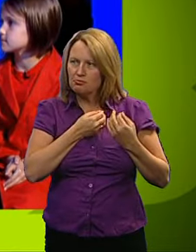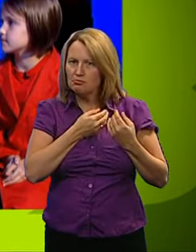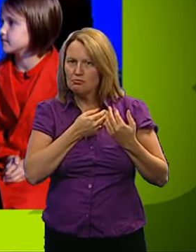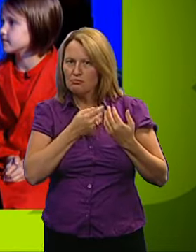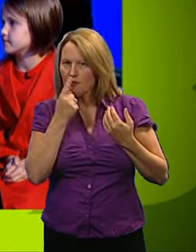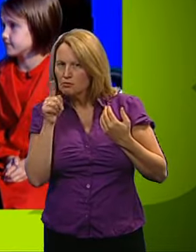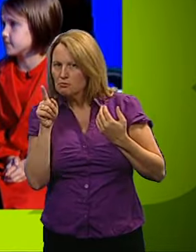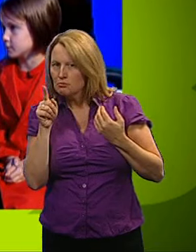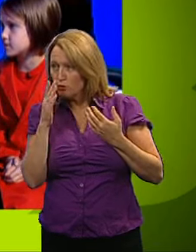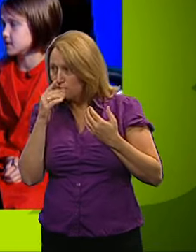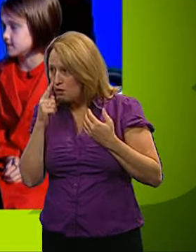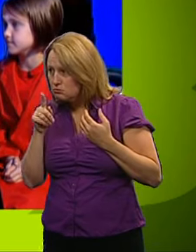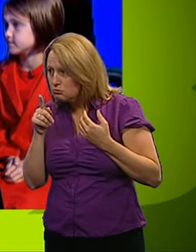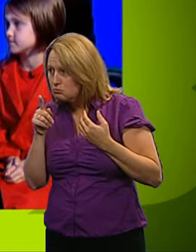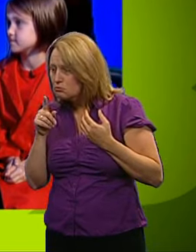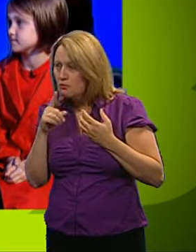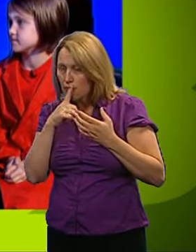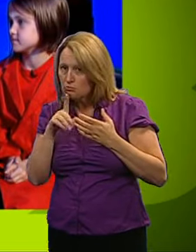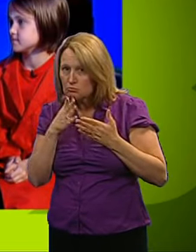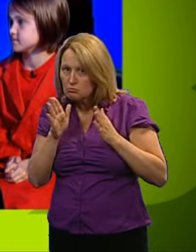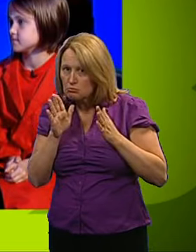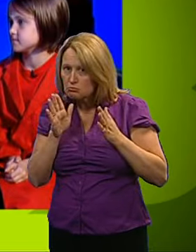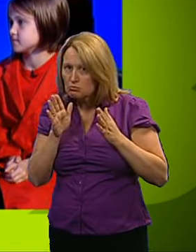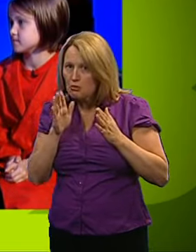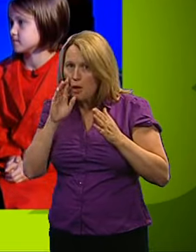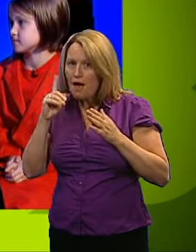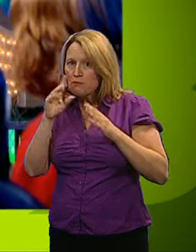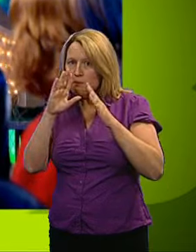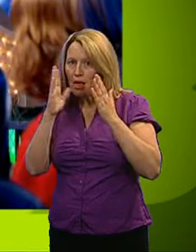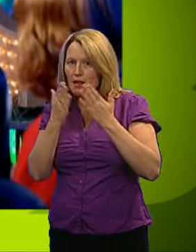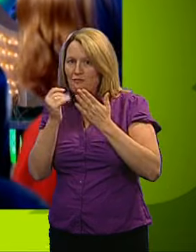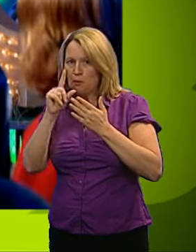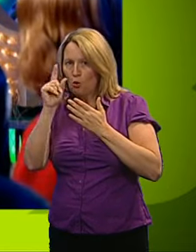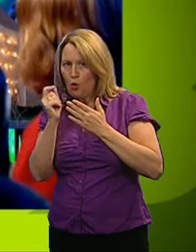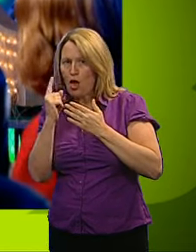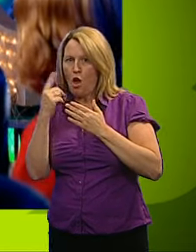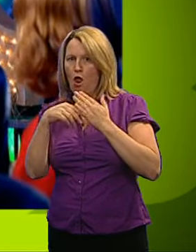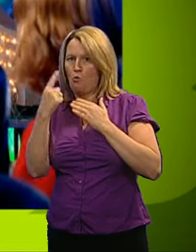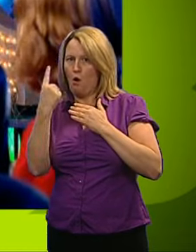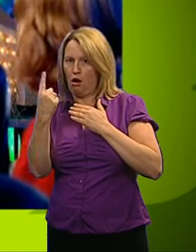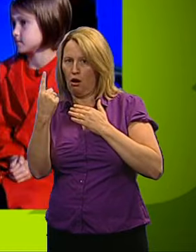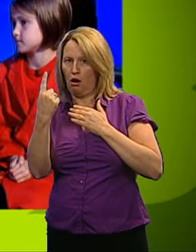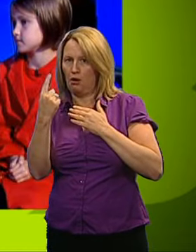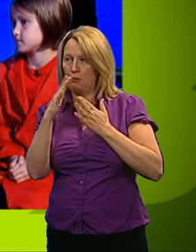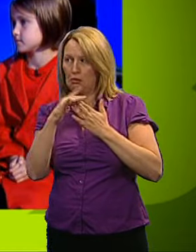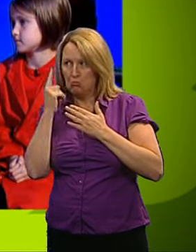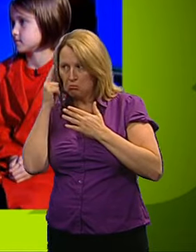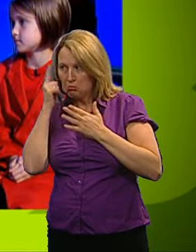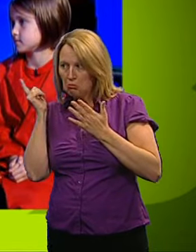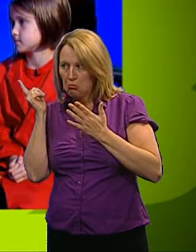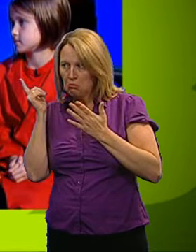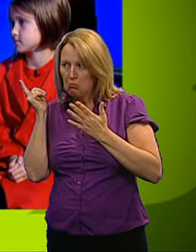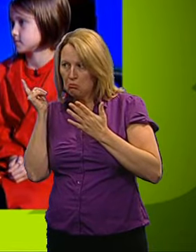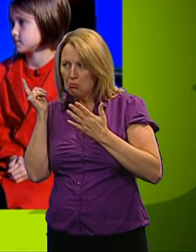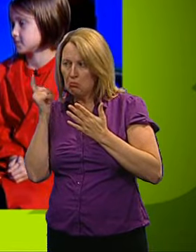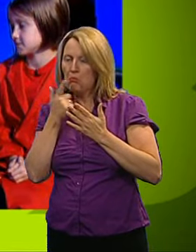False. You think it's false? Because we think every planet has a moon and Earth only has one, so that must be it. Logical